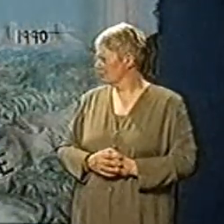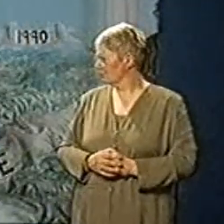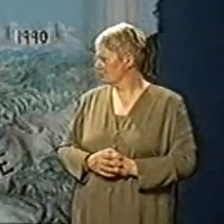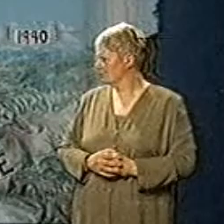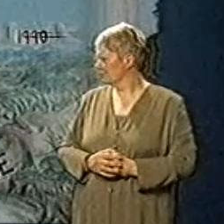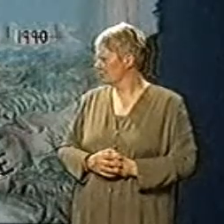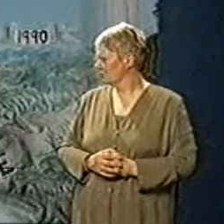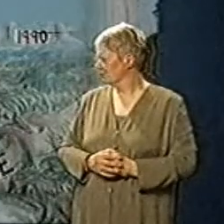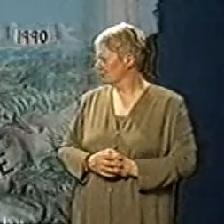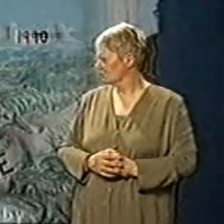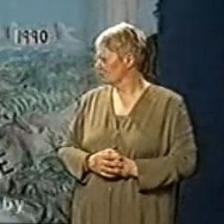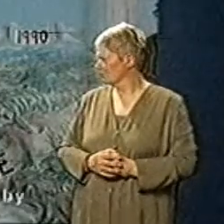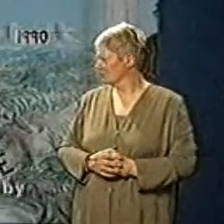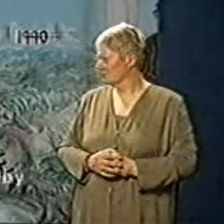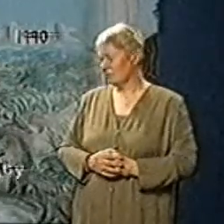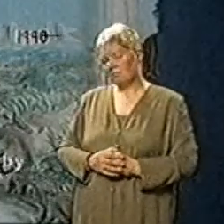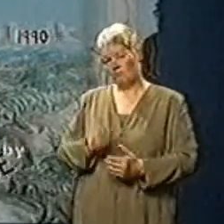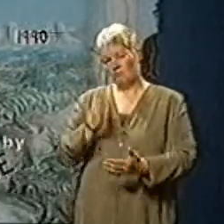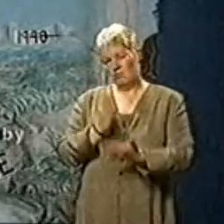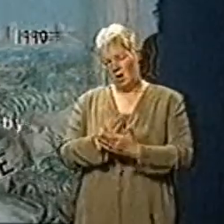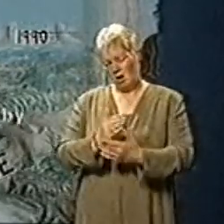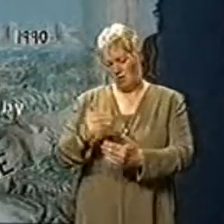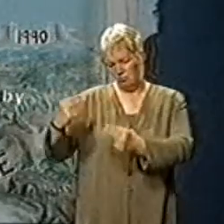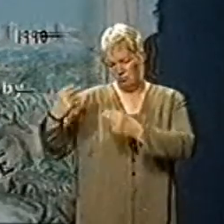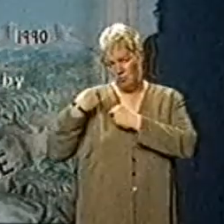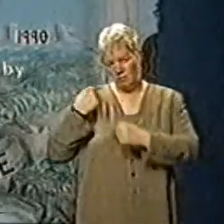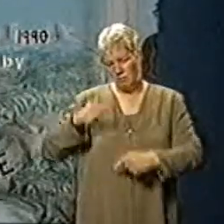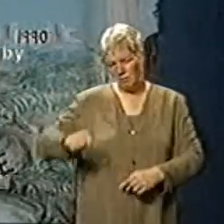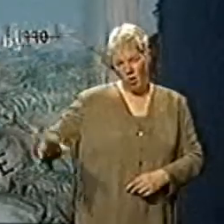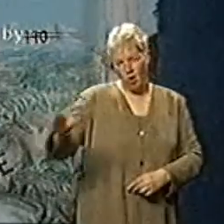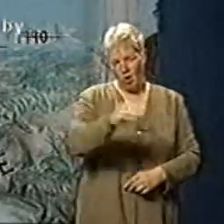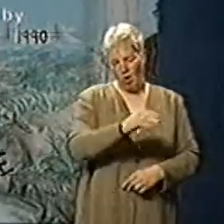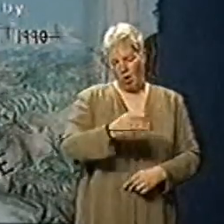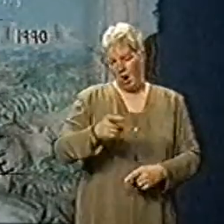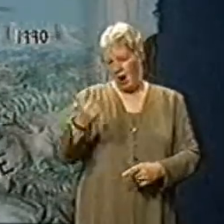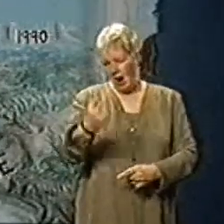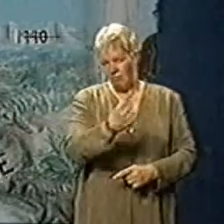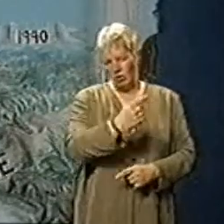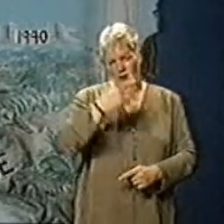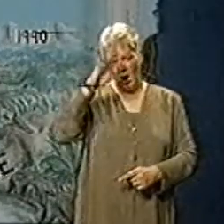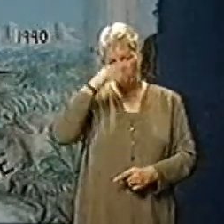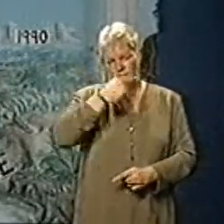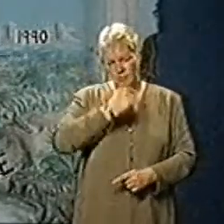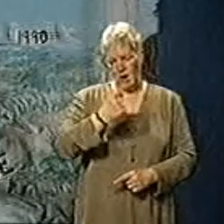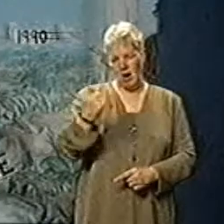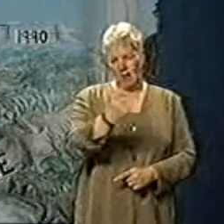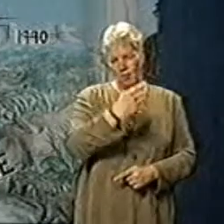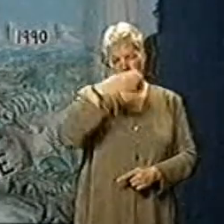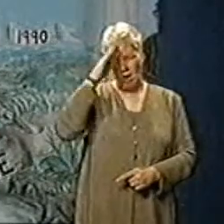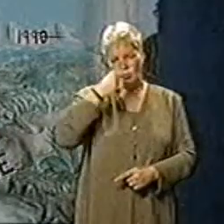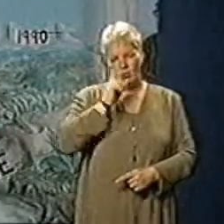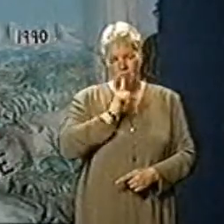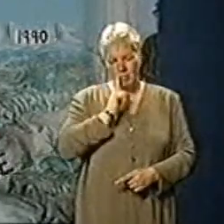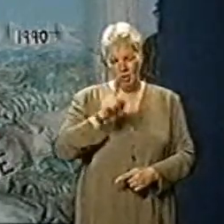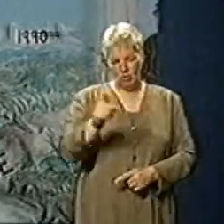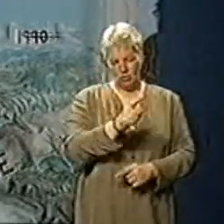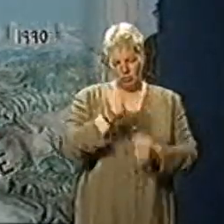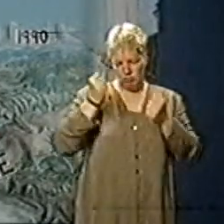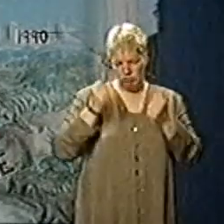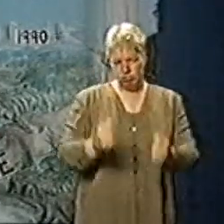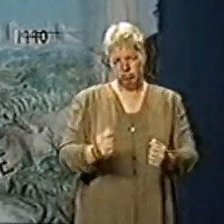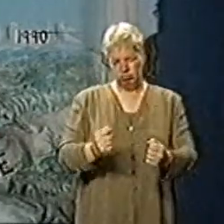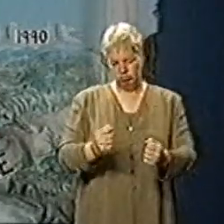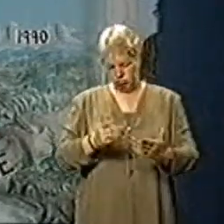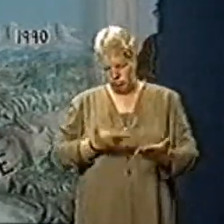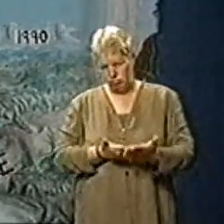It was a patriotic duty of Irish men and Irish women to engage in that legitimate armed